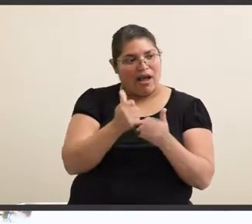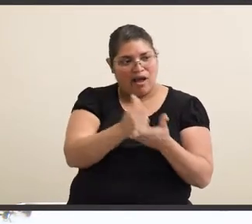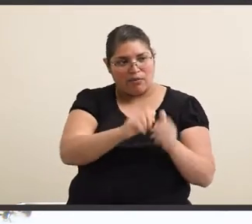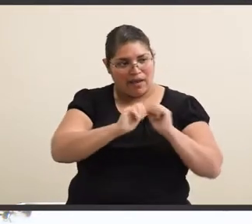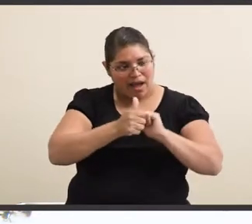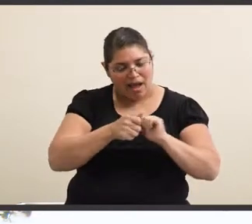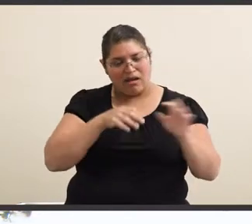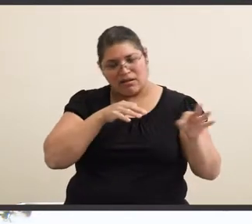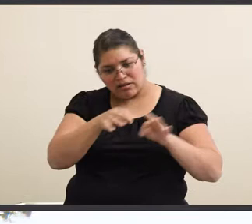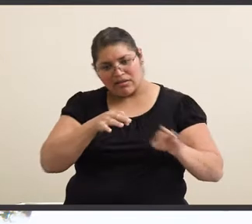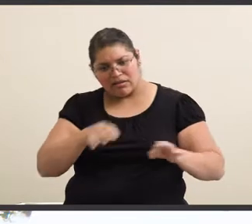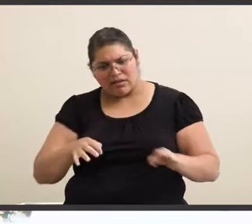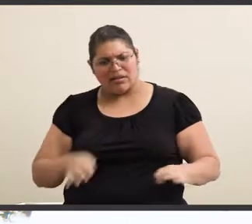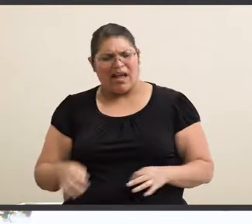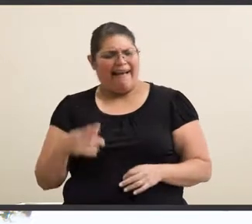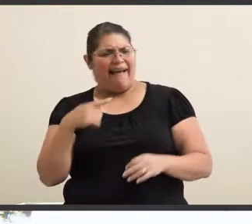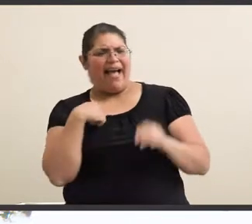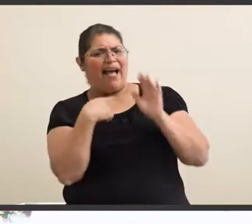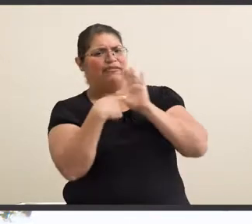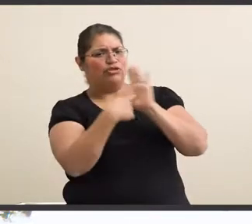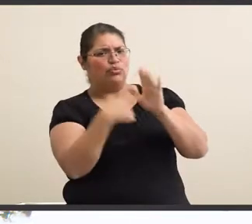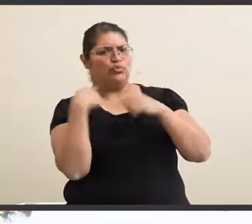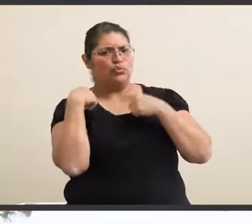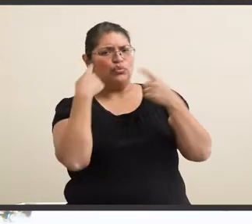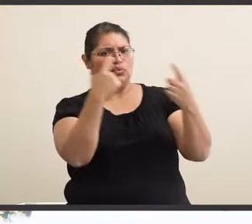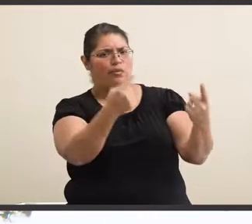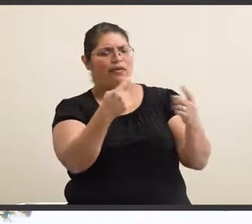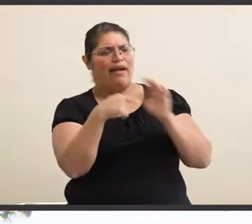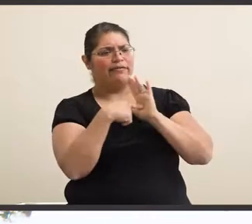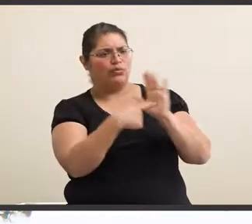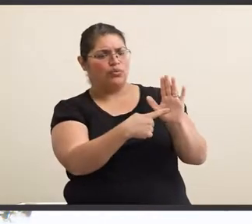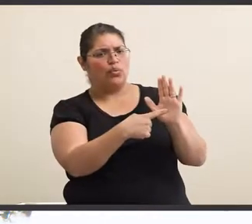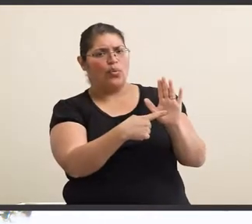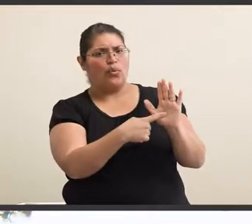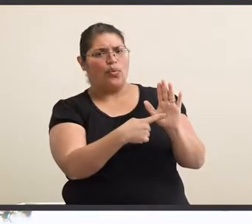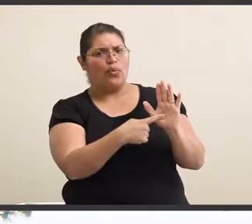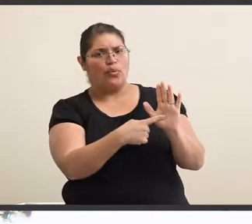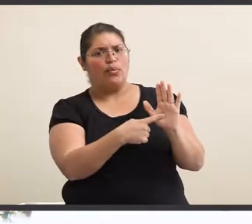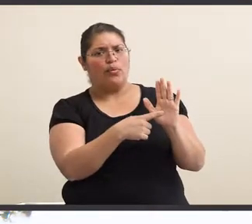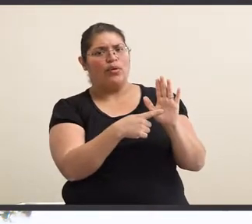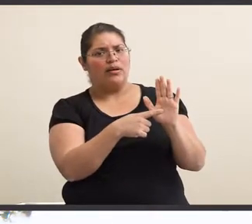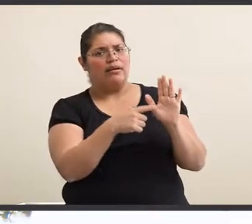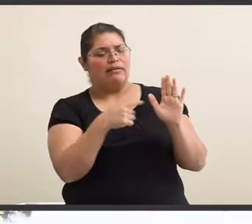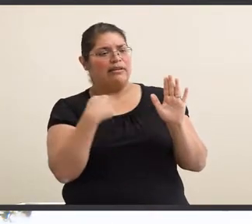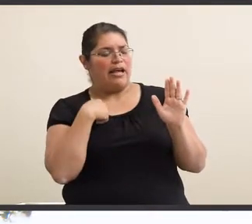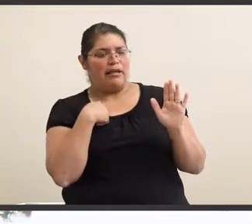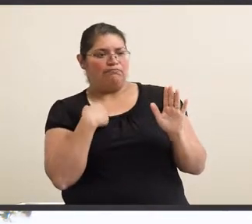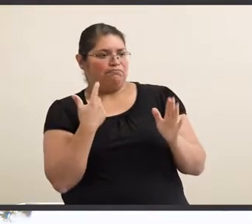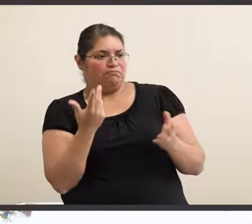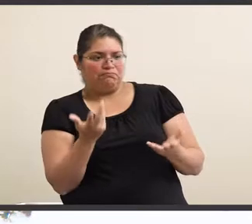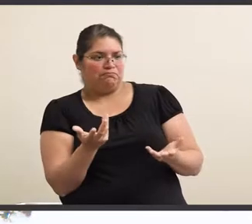showing, I've shown so far that, you know, I'm just as